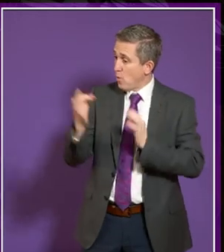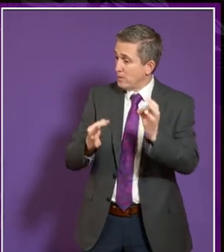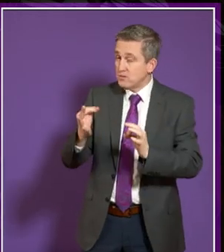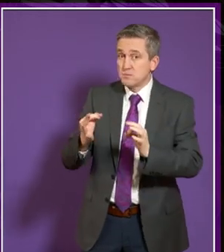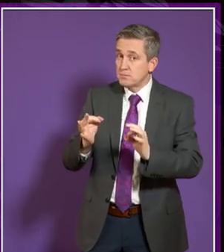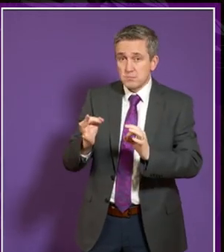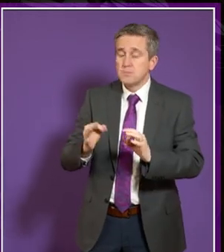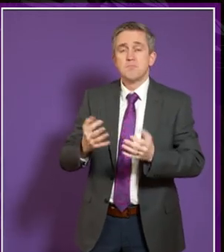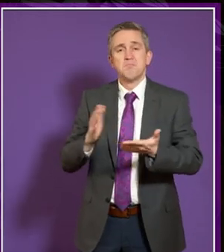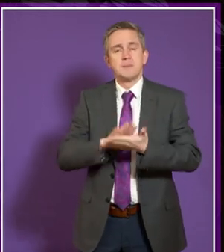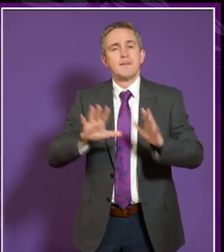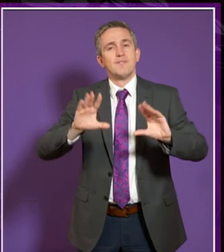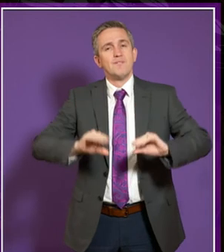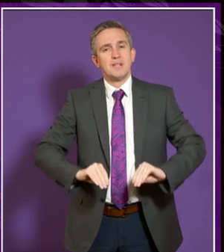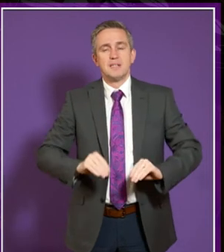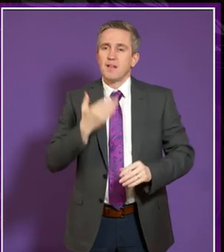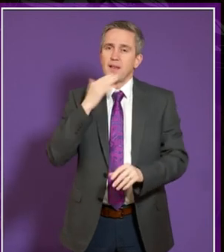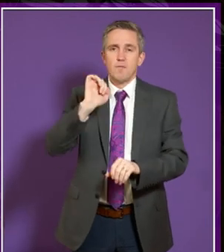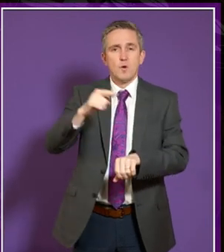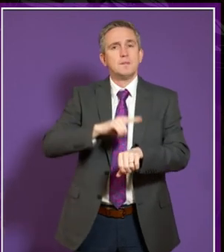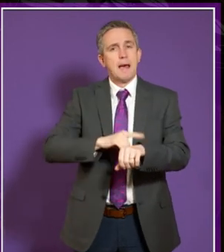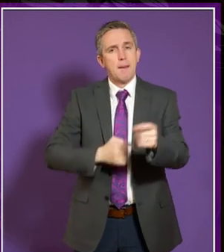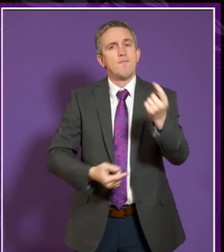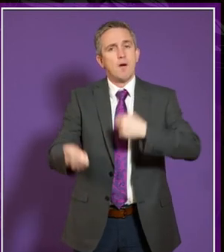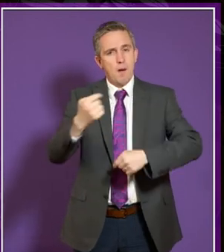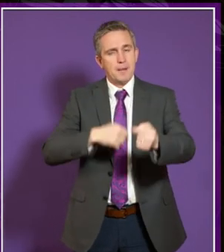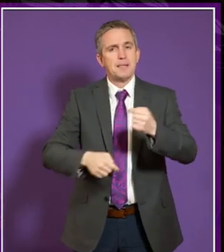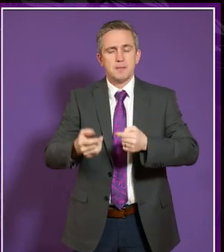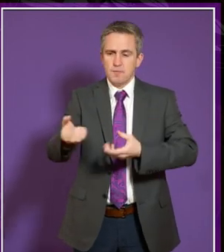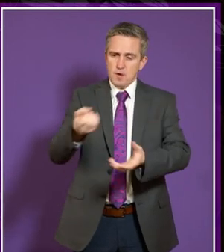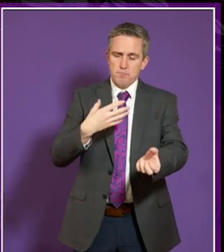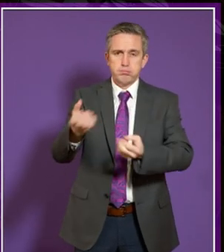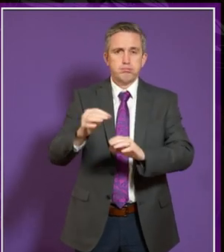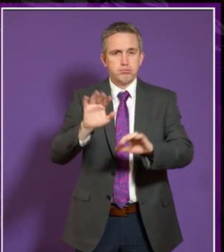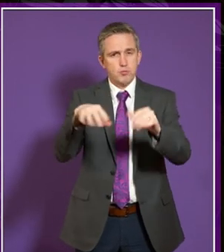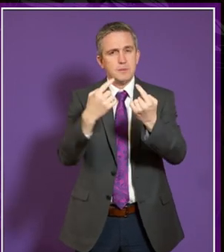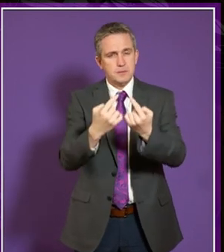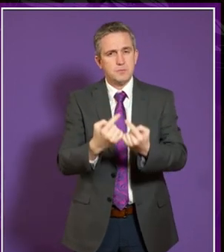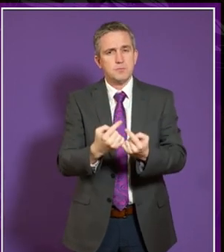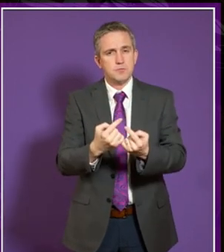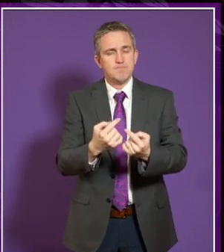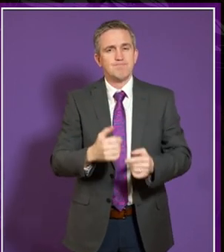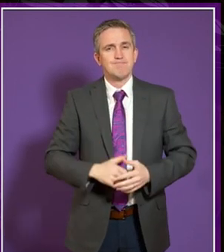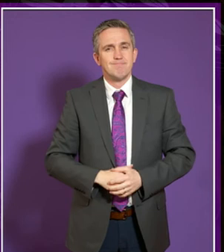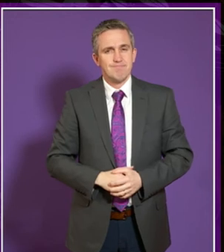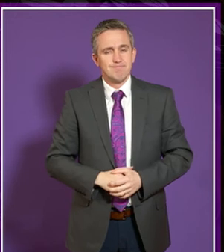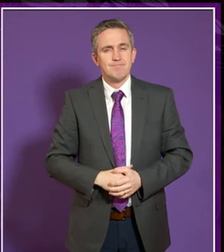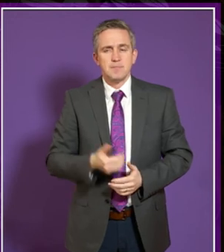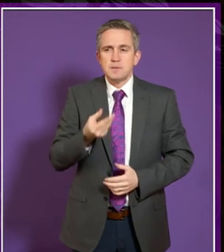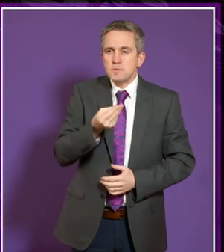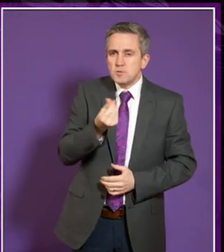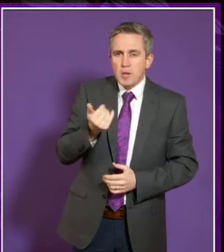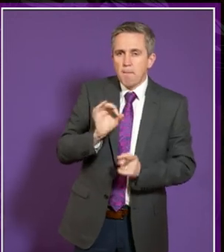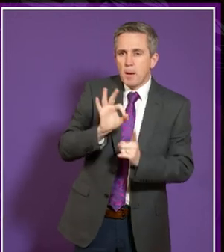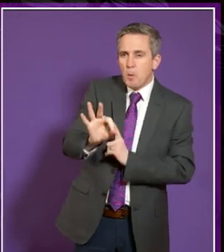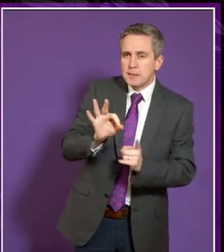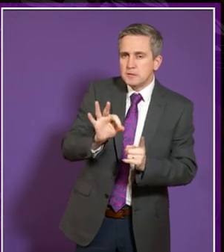case thank you so much for your time this morning again very helpful to our consideration of this issue and aware that there were sometimes questions that